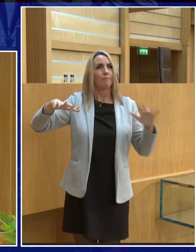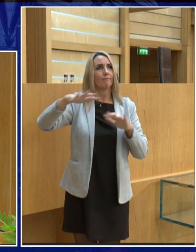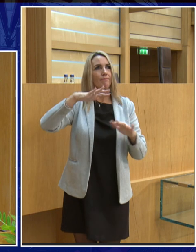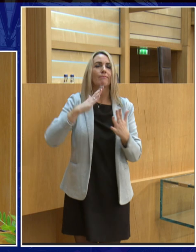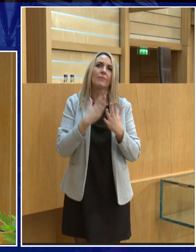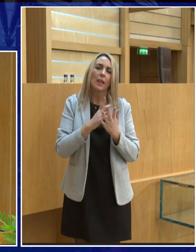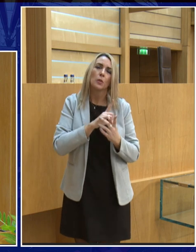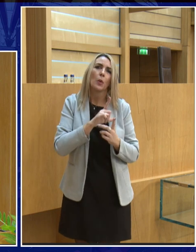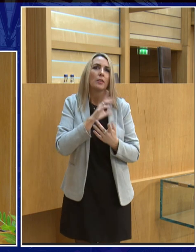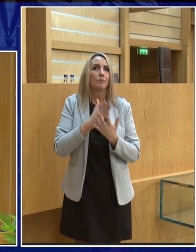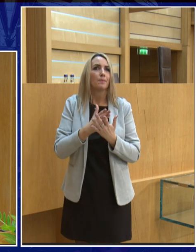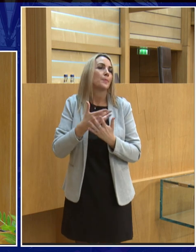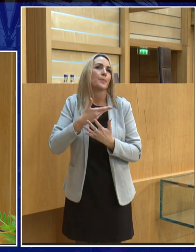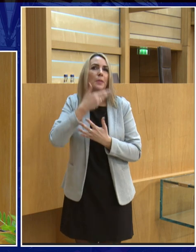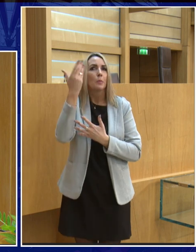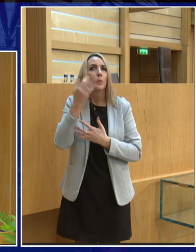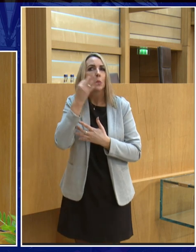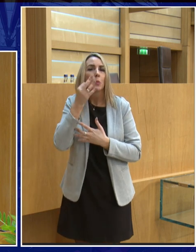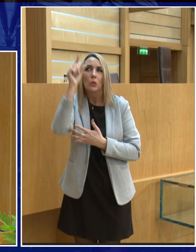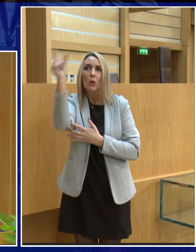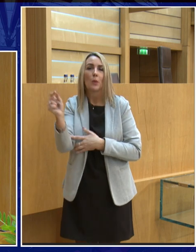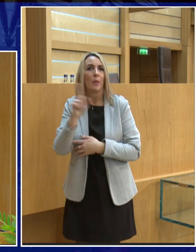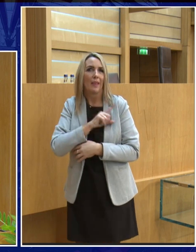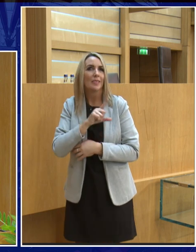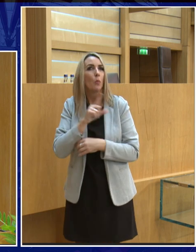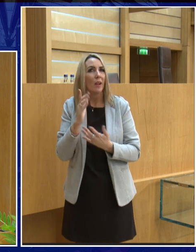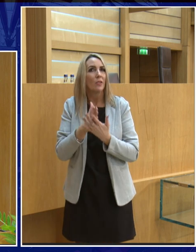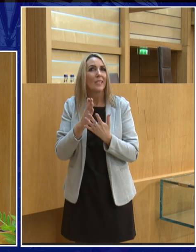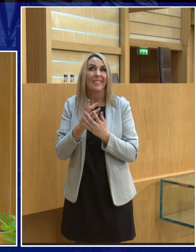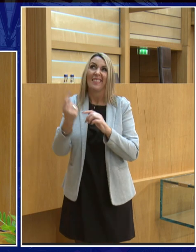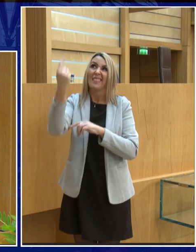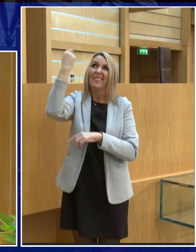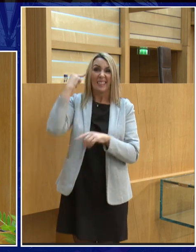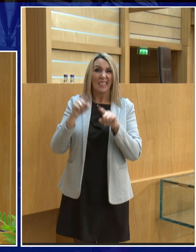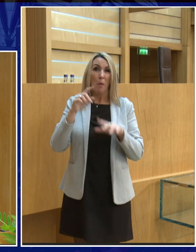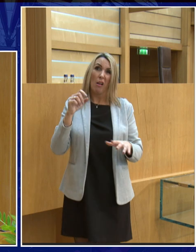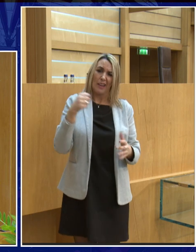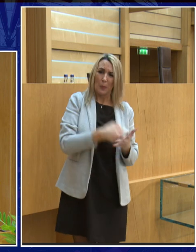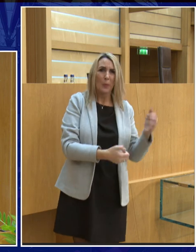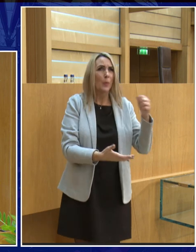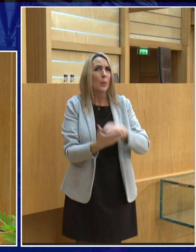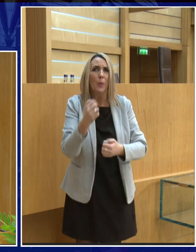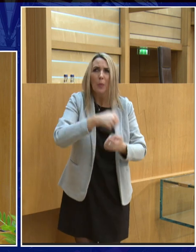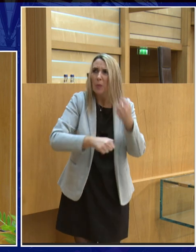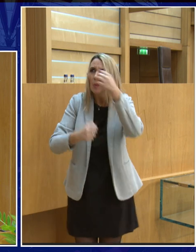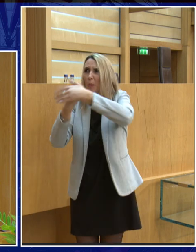these are the various reasons why we don't have why the moon doesn't have water it was probably bombarded in a similar way to earth but that water just evaporated into space